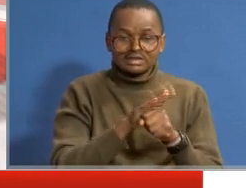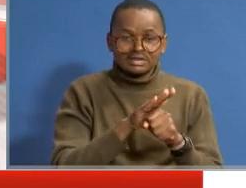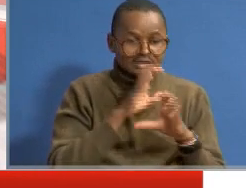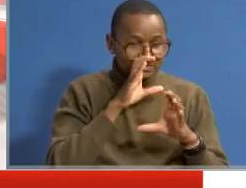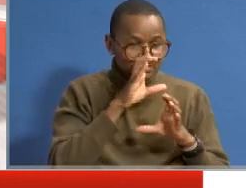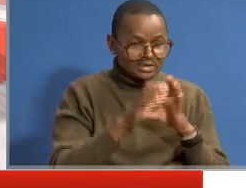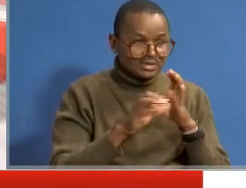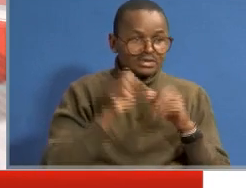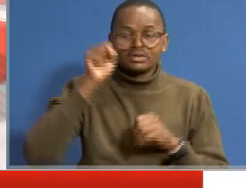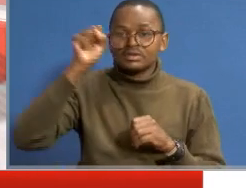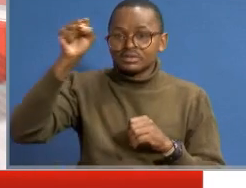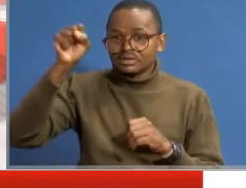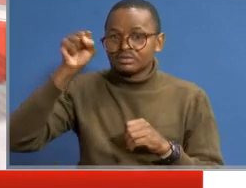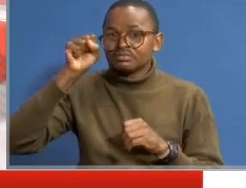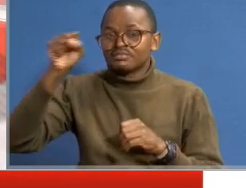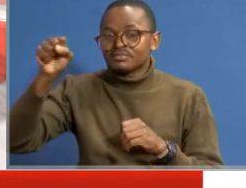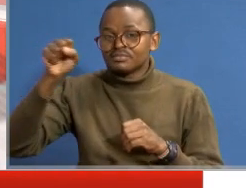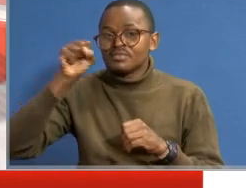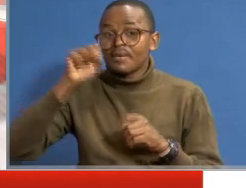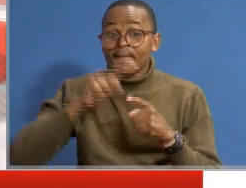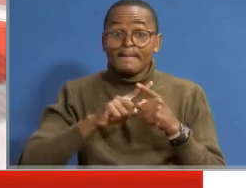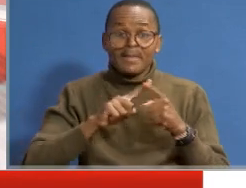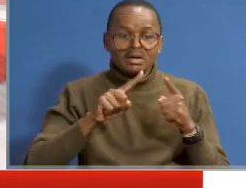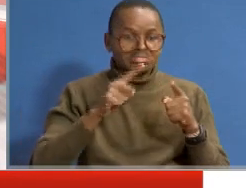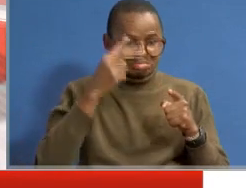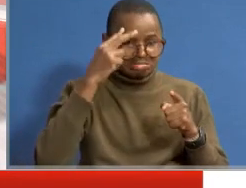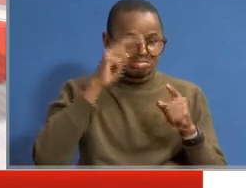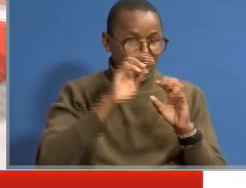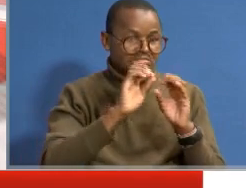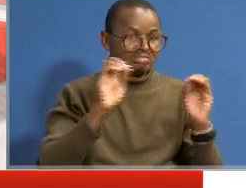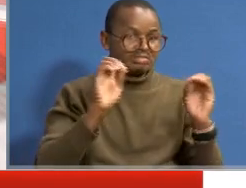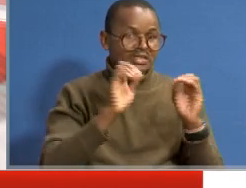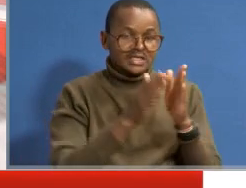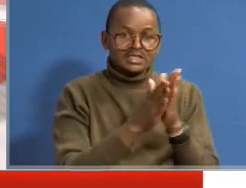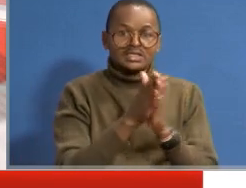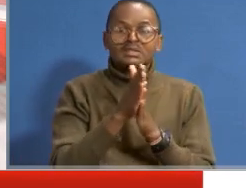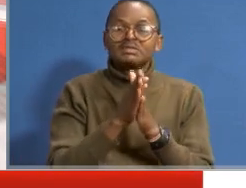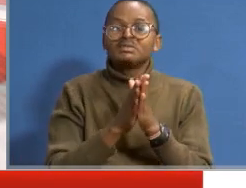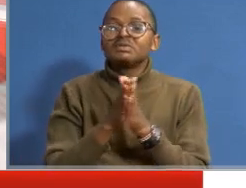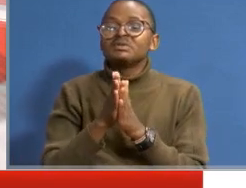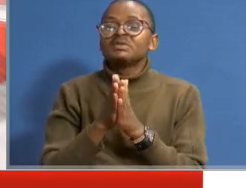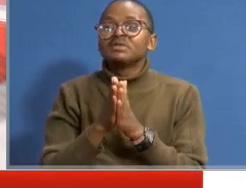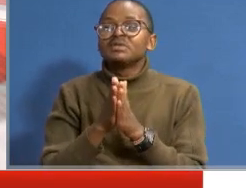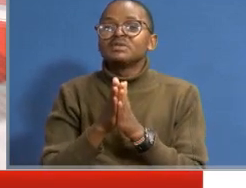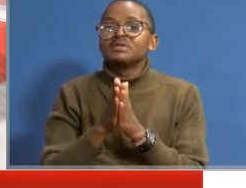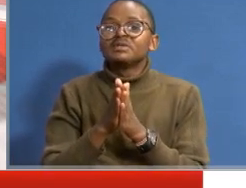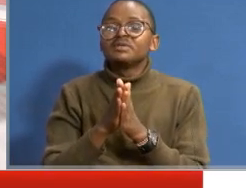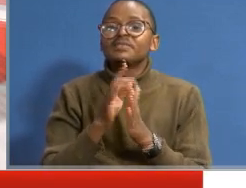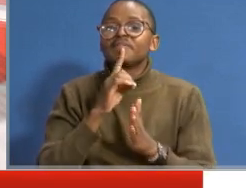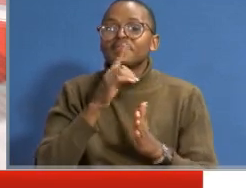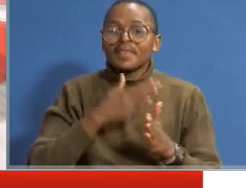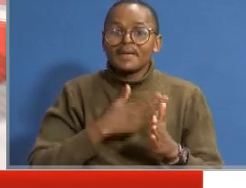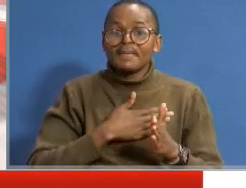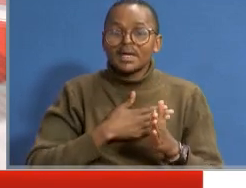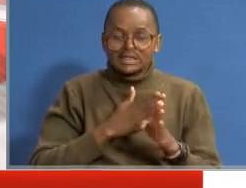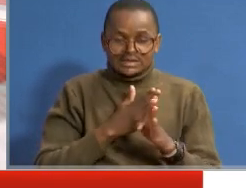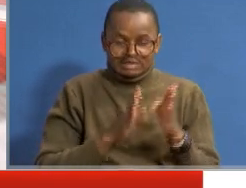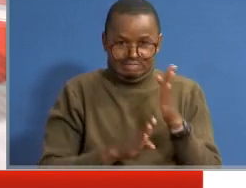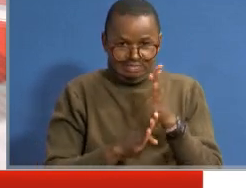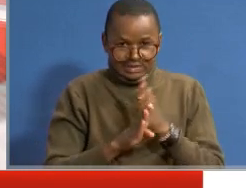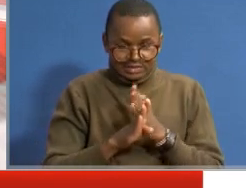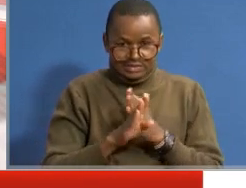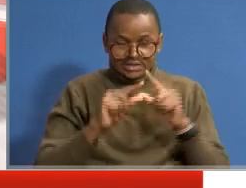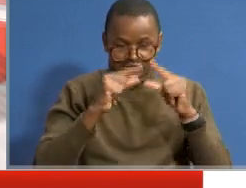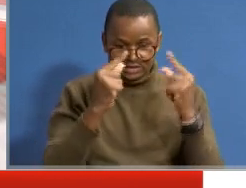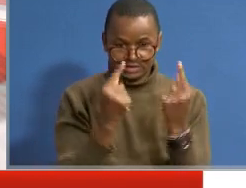conversations on politics and so on and so forth. But we've not seen interests of, I'd say, minority groups, in